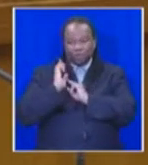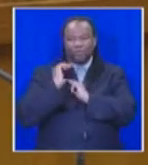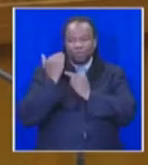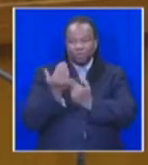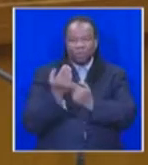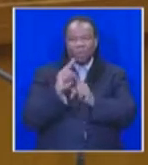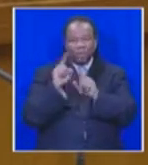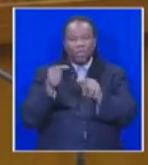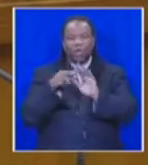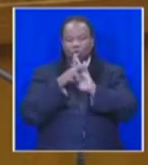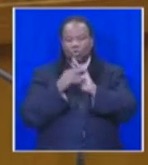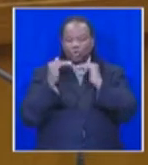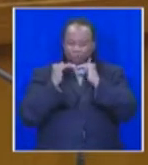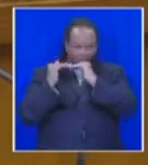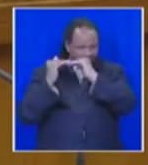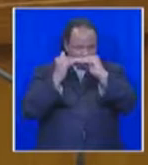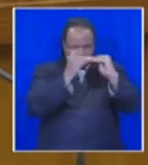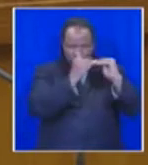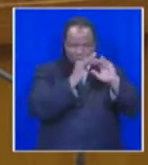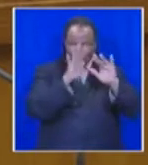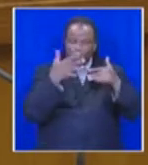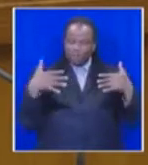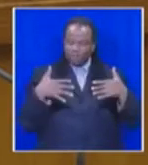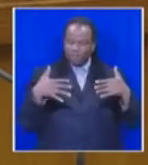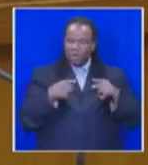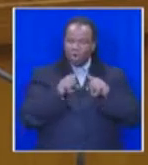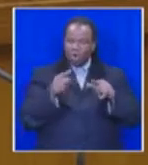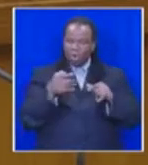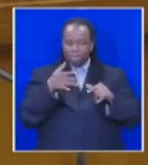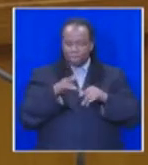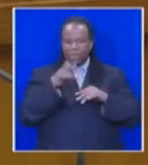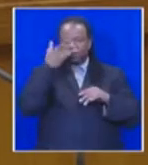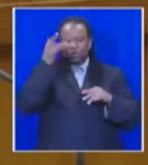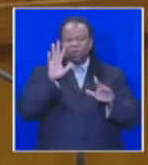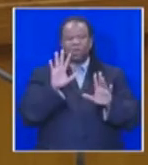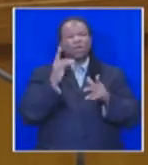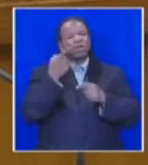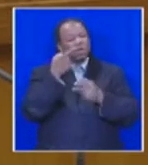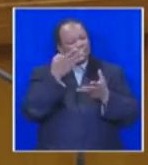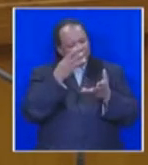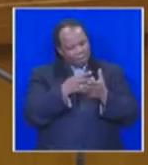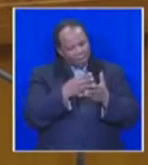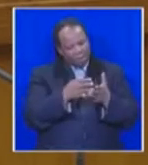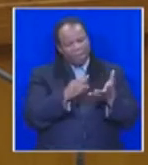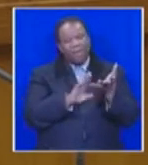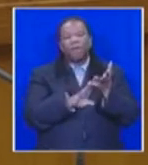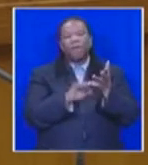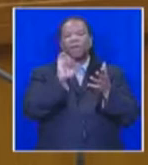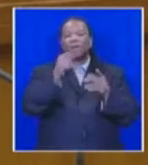consistently, fairly and without fear, favor or prejudice. Five, reaffirm the principle of executive